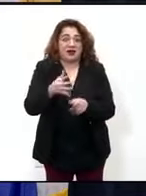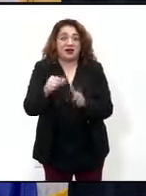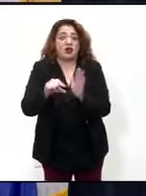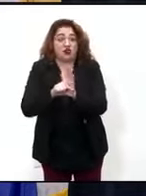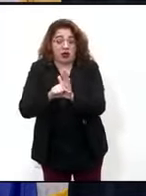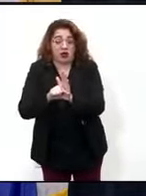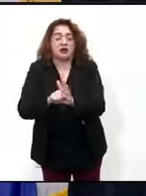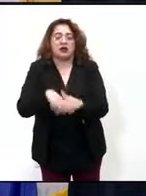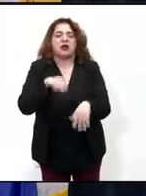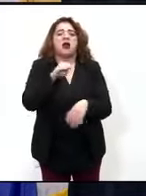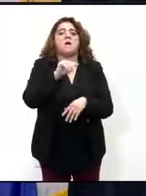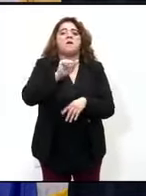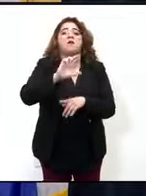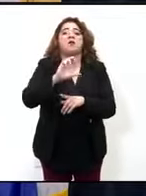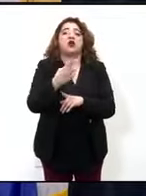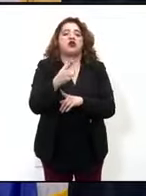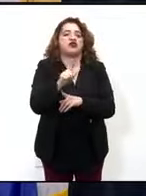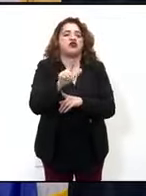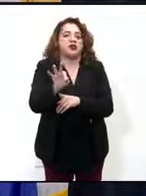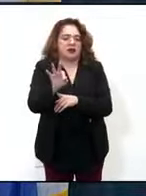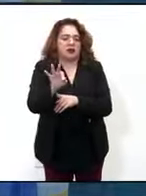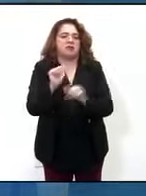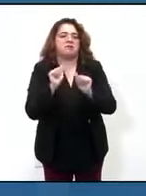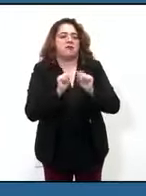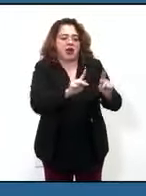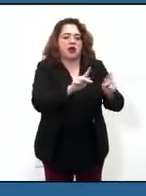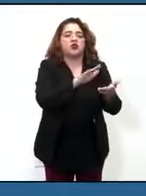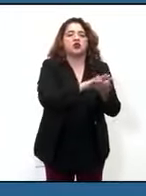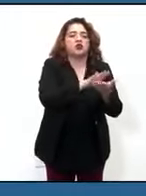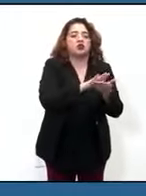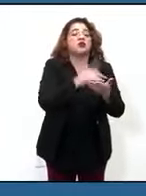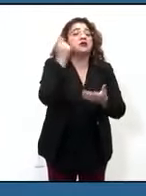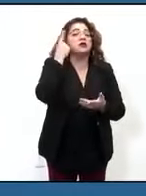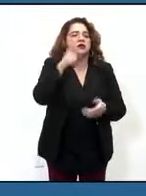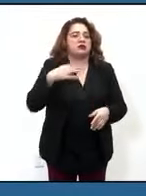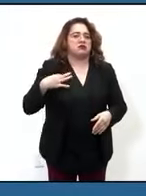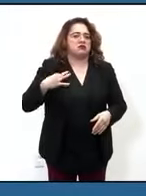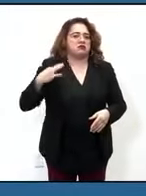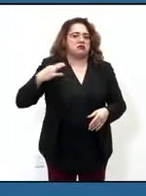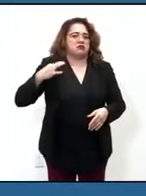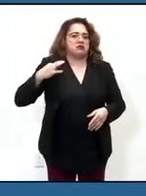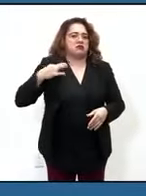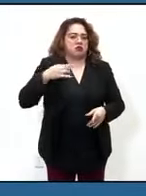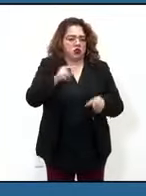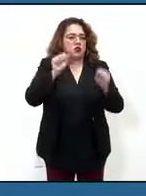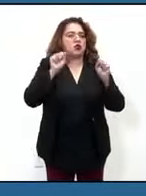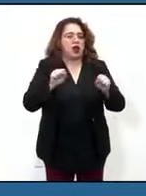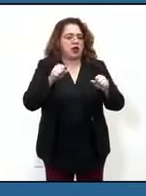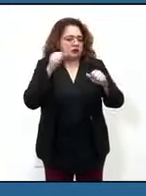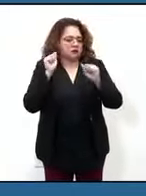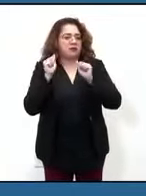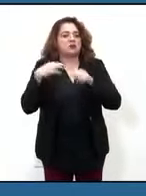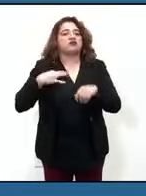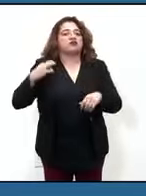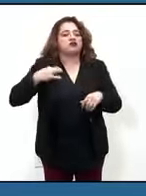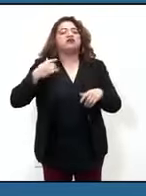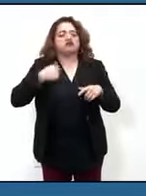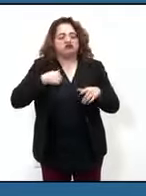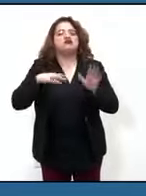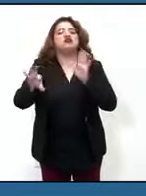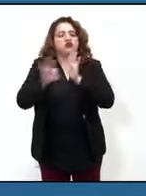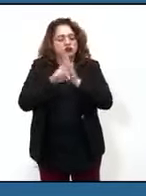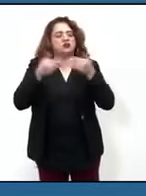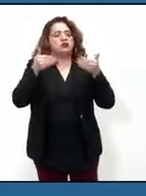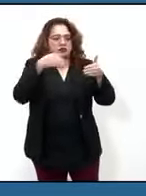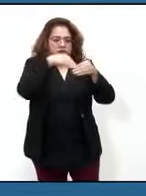to school on March 29th, those who opt to come in for in-person learning. This week the state will be preceded by